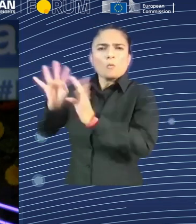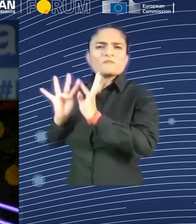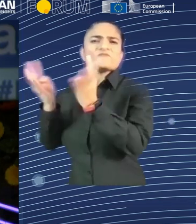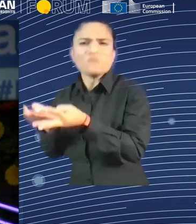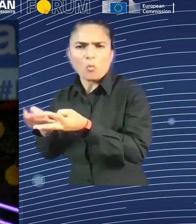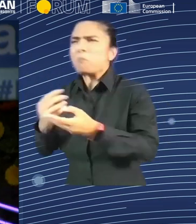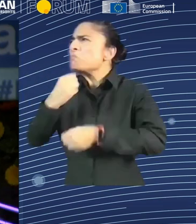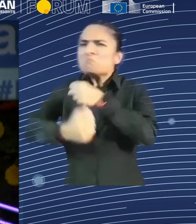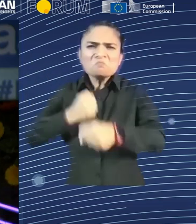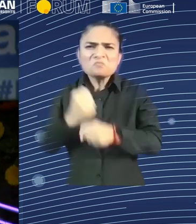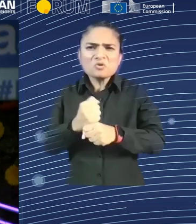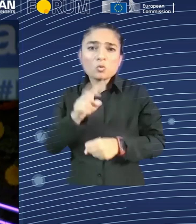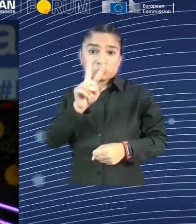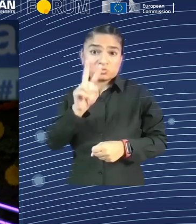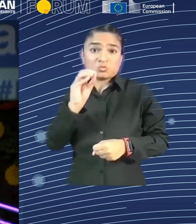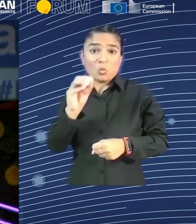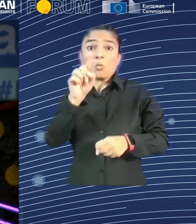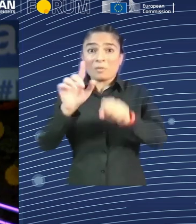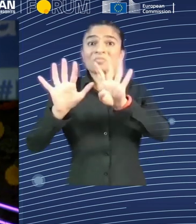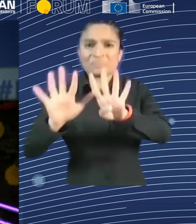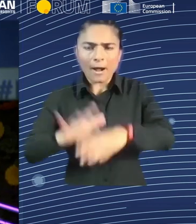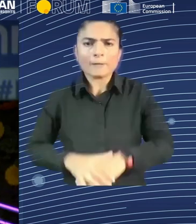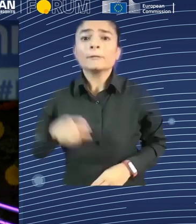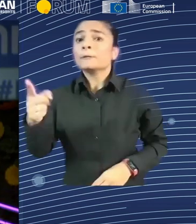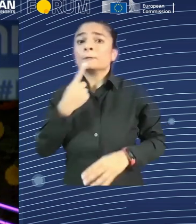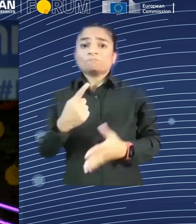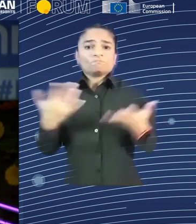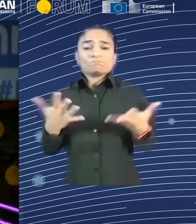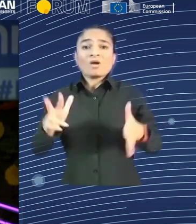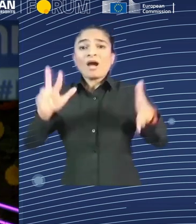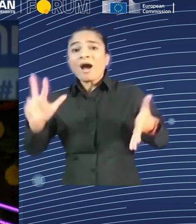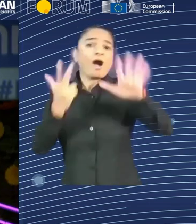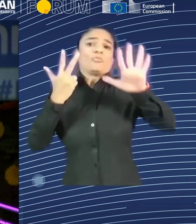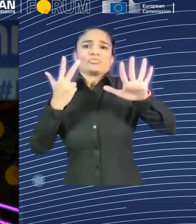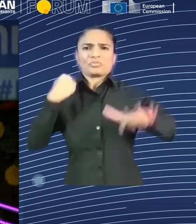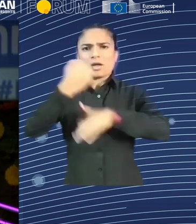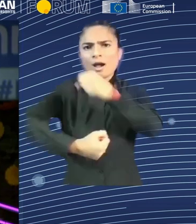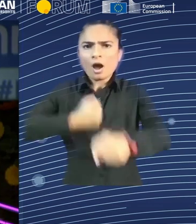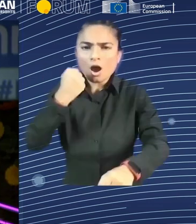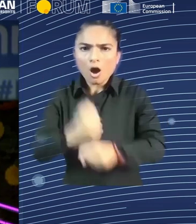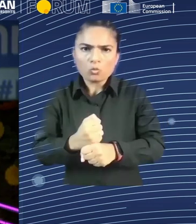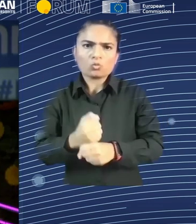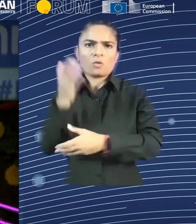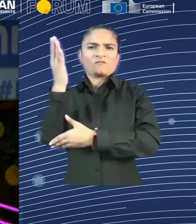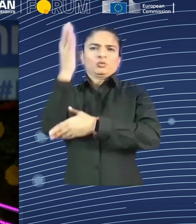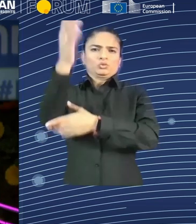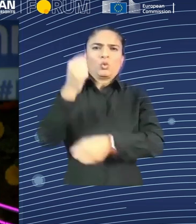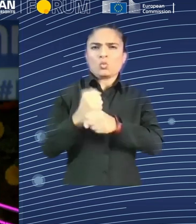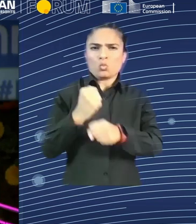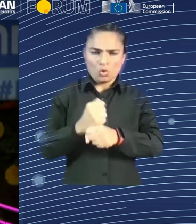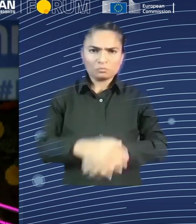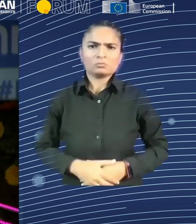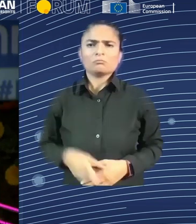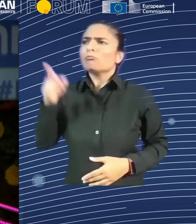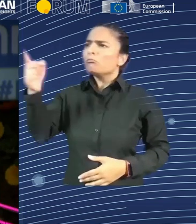and disruptive potential of technology influencing the future of work. And here he was today, after just, what, four